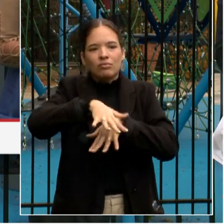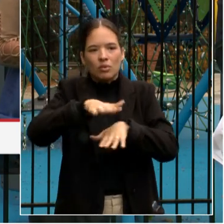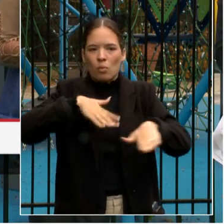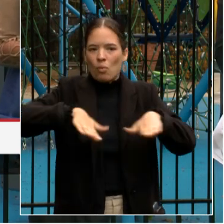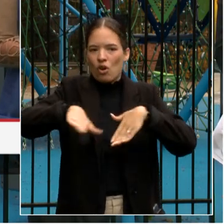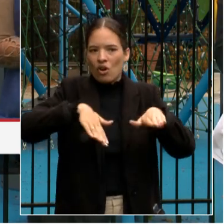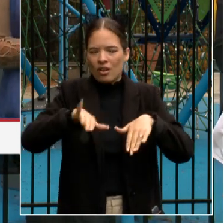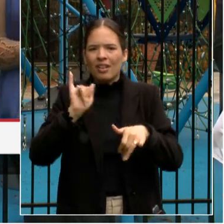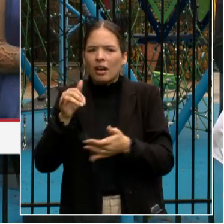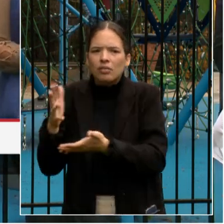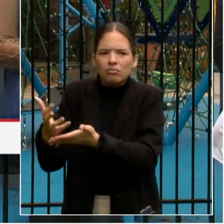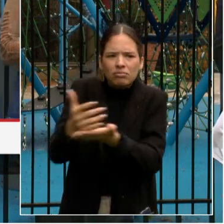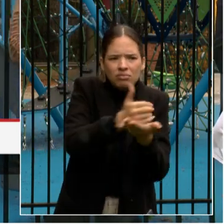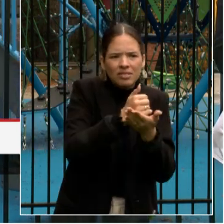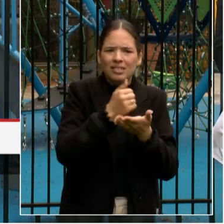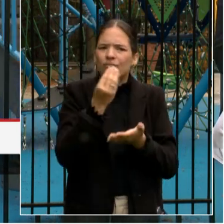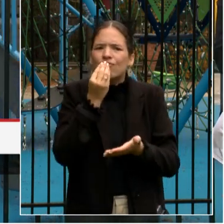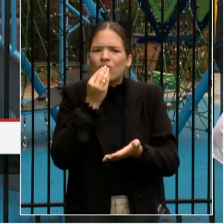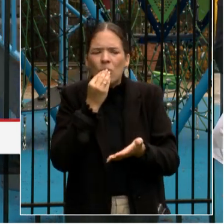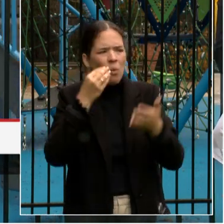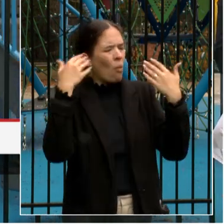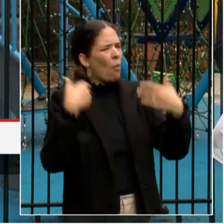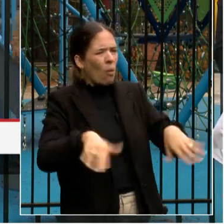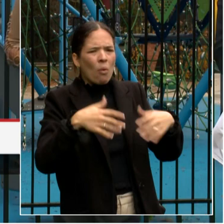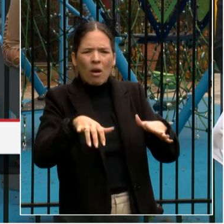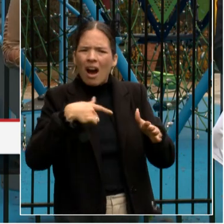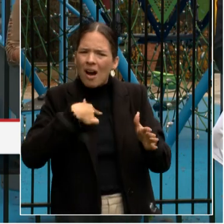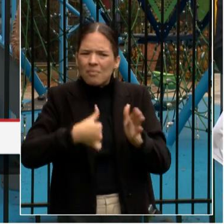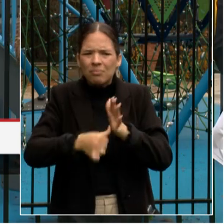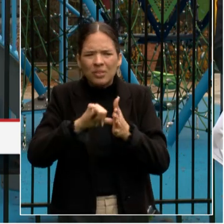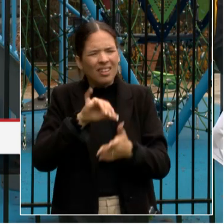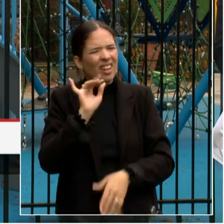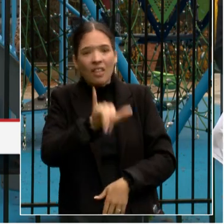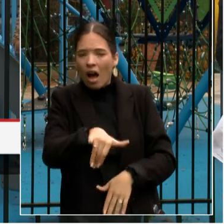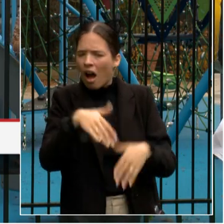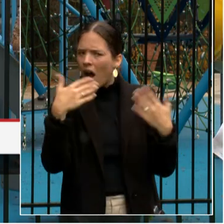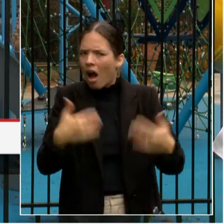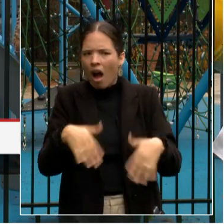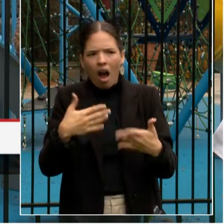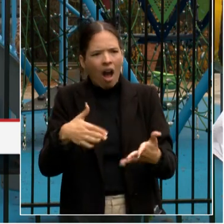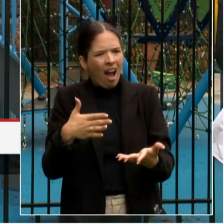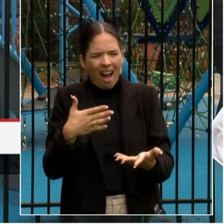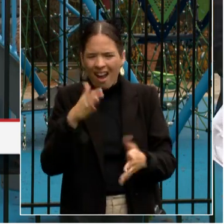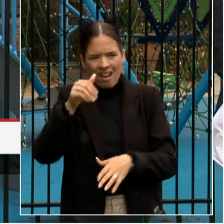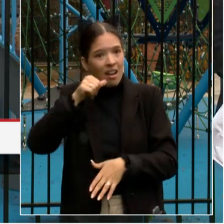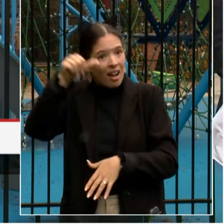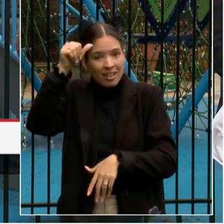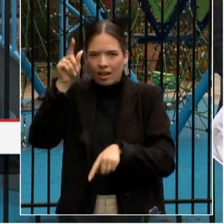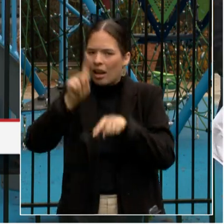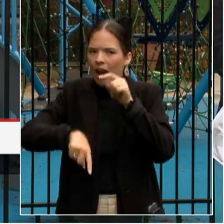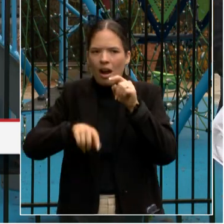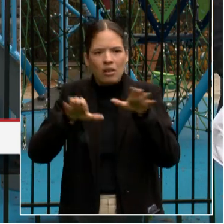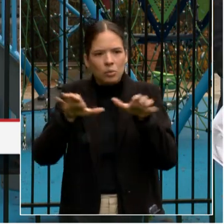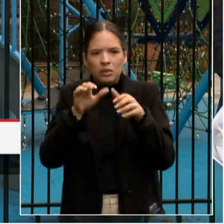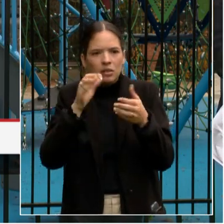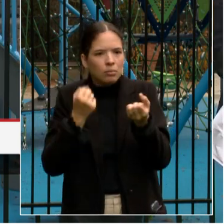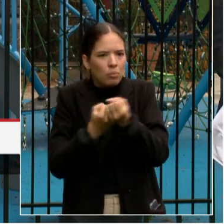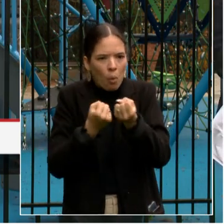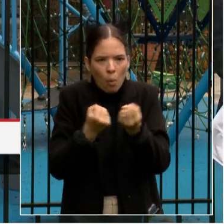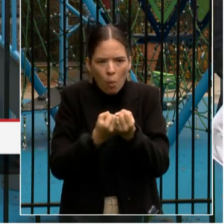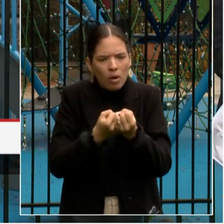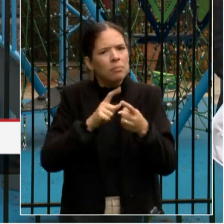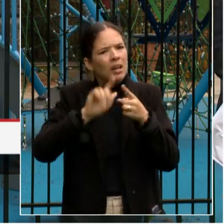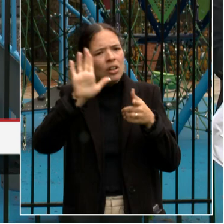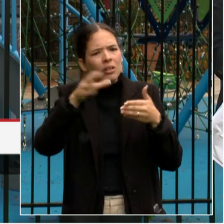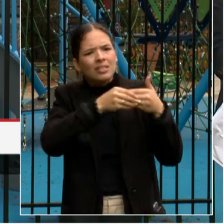we know it wouldn't have been possible without the adults supporting you. So also another round of applause for our educators, our school leaders, our